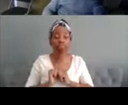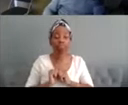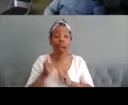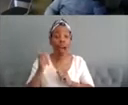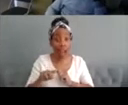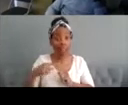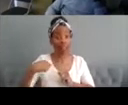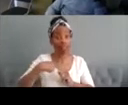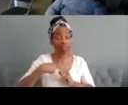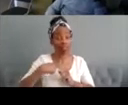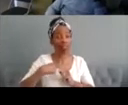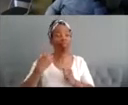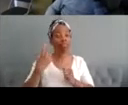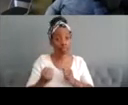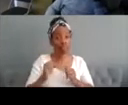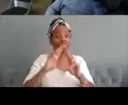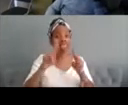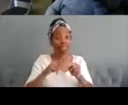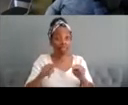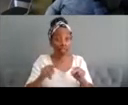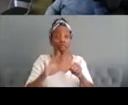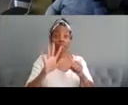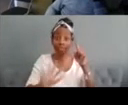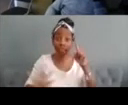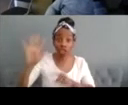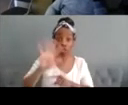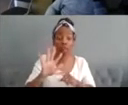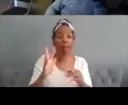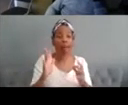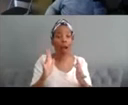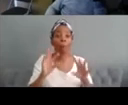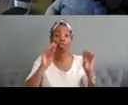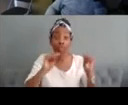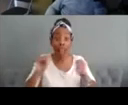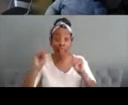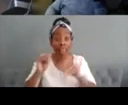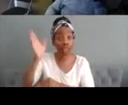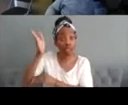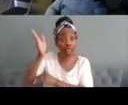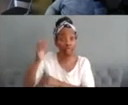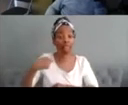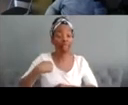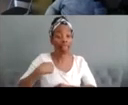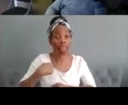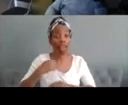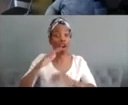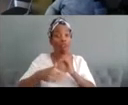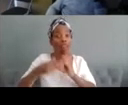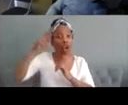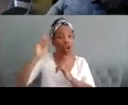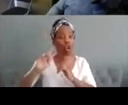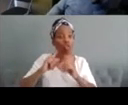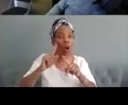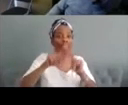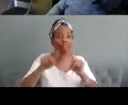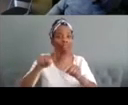do international and national um training around um neurodiverse inclusion